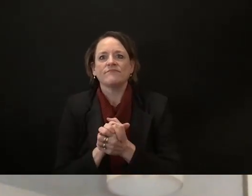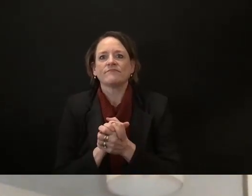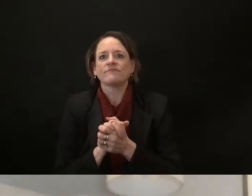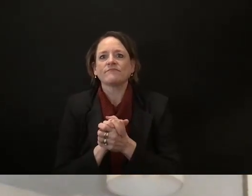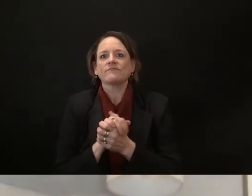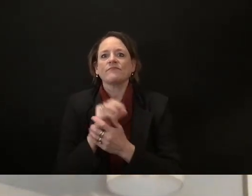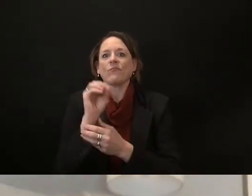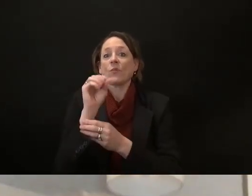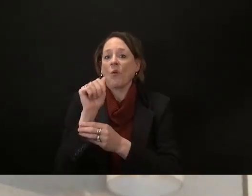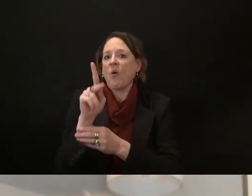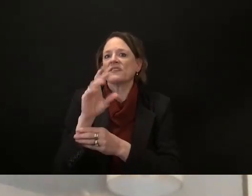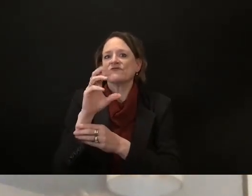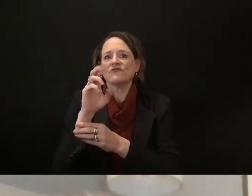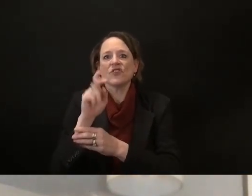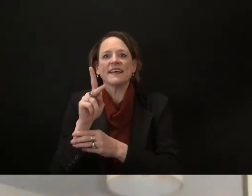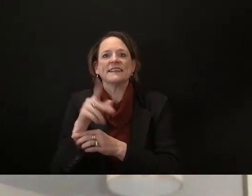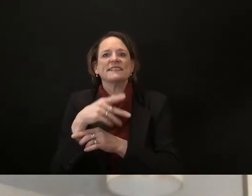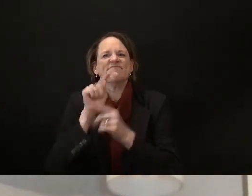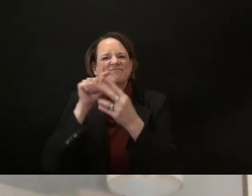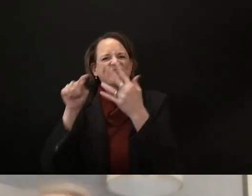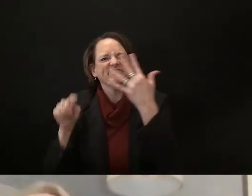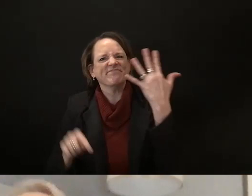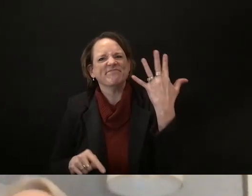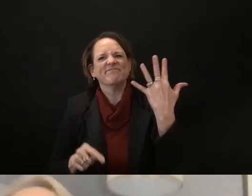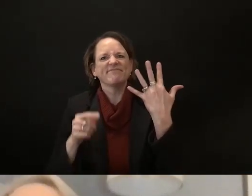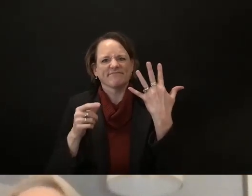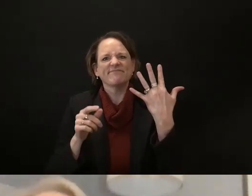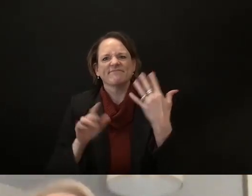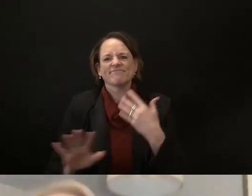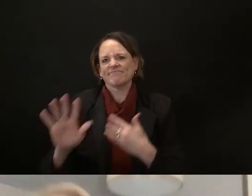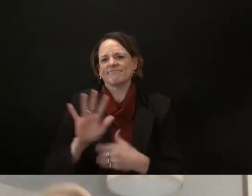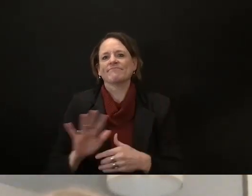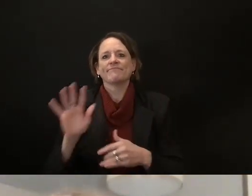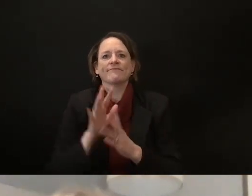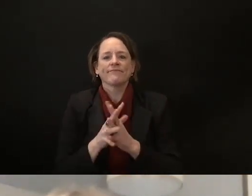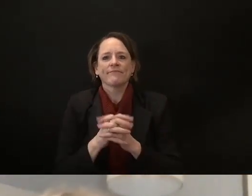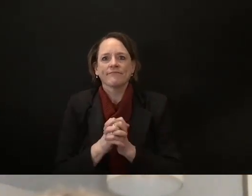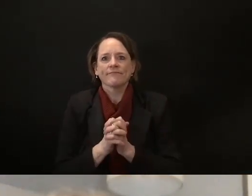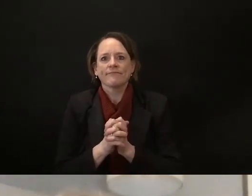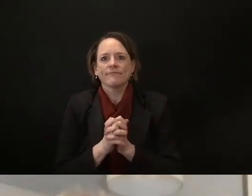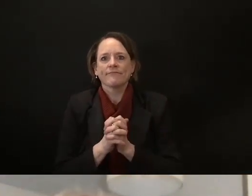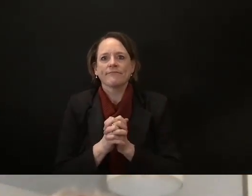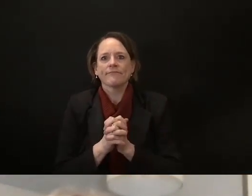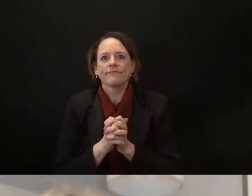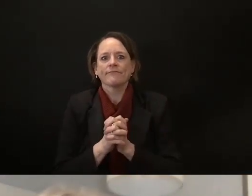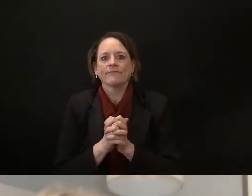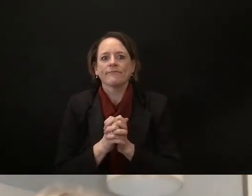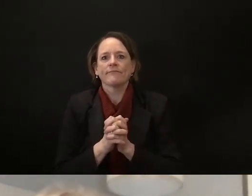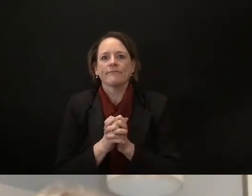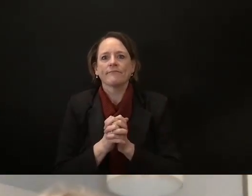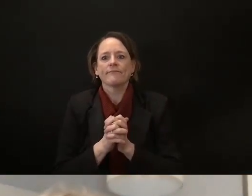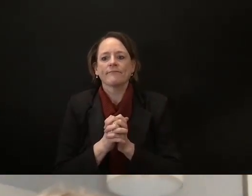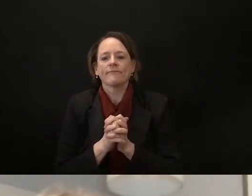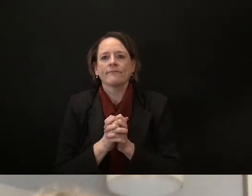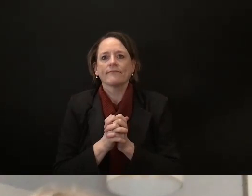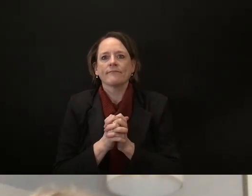or the best parts of franklin for those of you that are there is the area I represent and we are just to give a broad